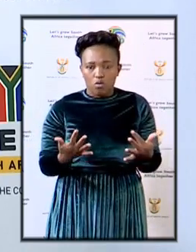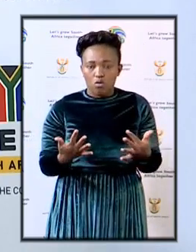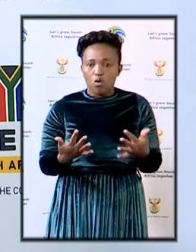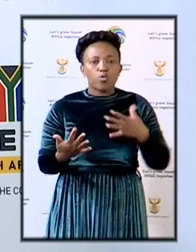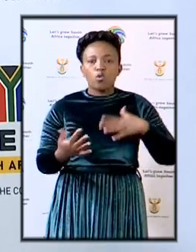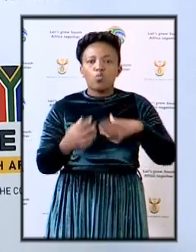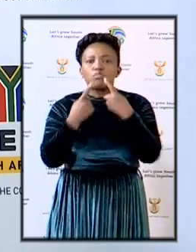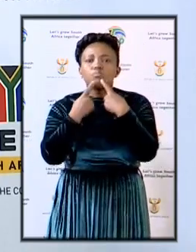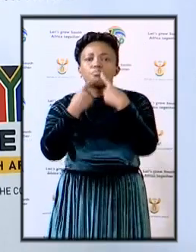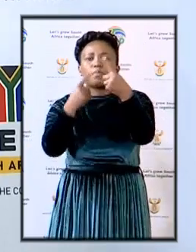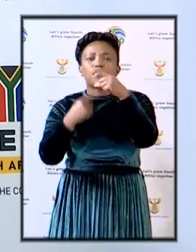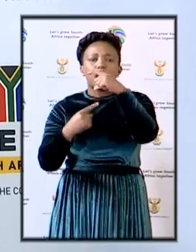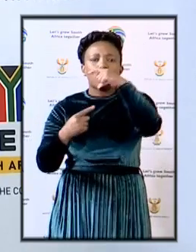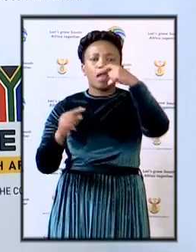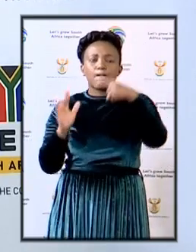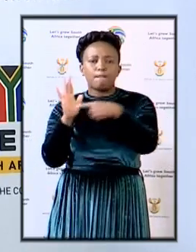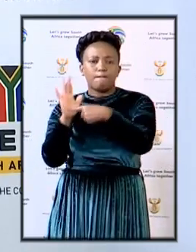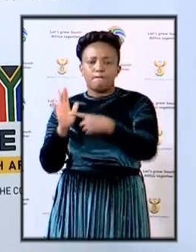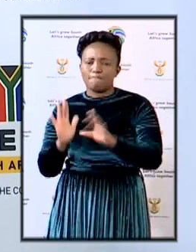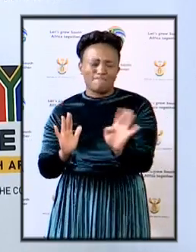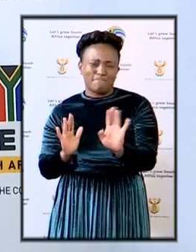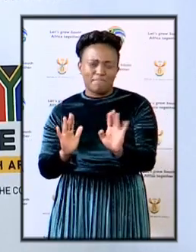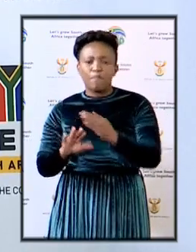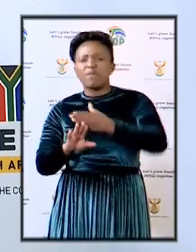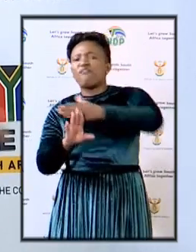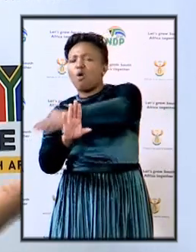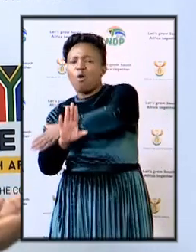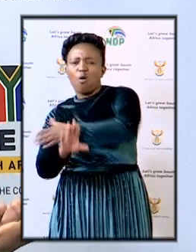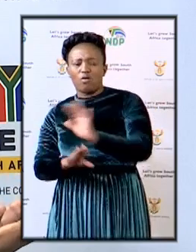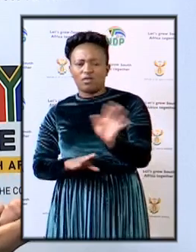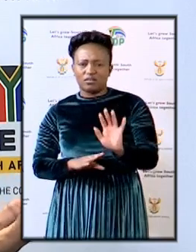don't even name them before they are being